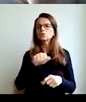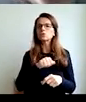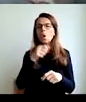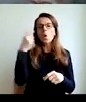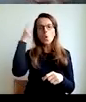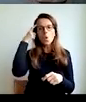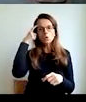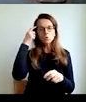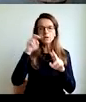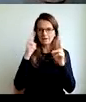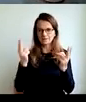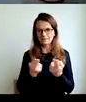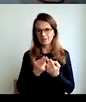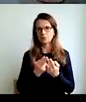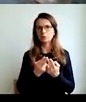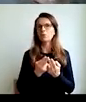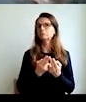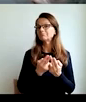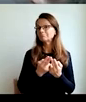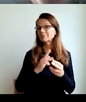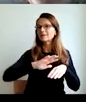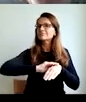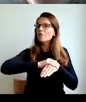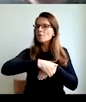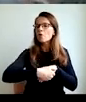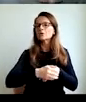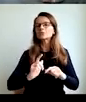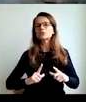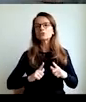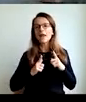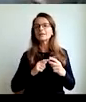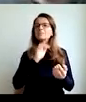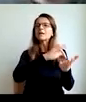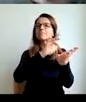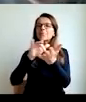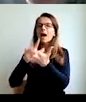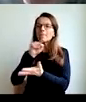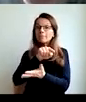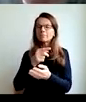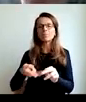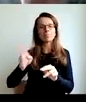These are cultures with satisfaction. with life is the highest,